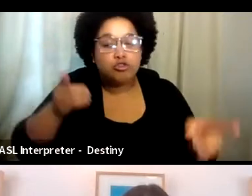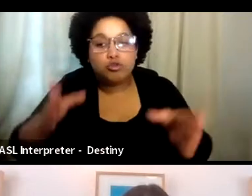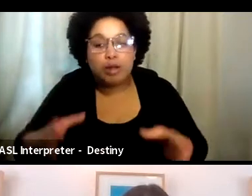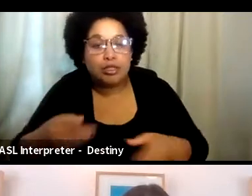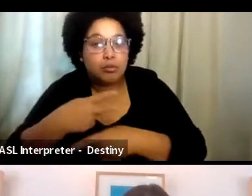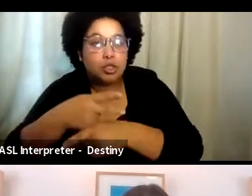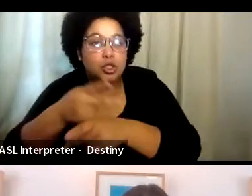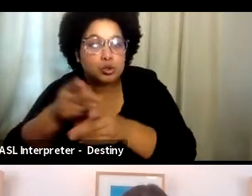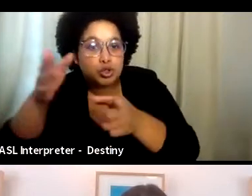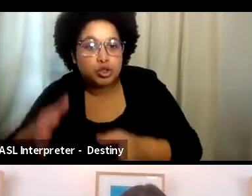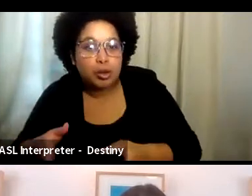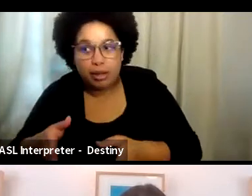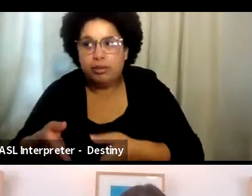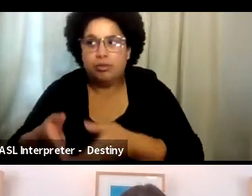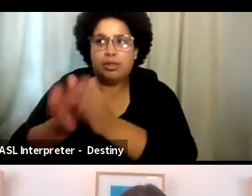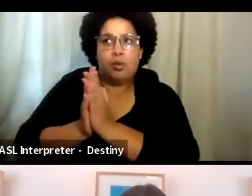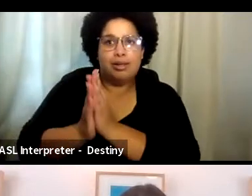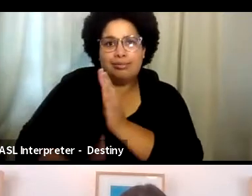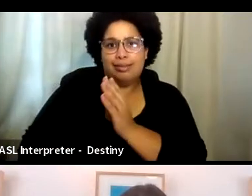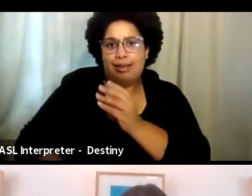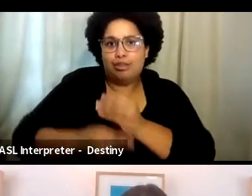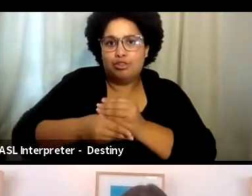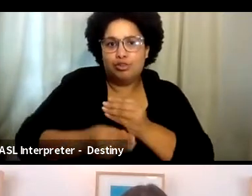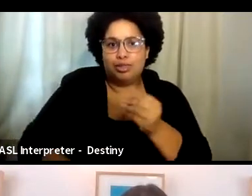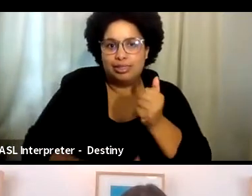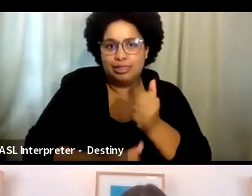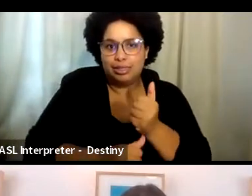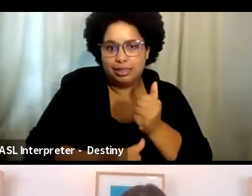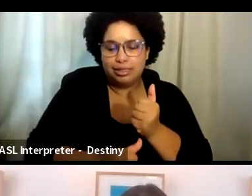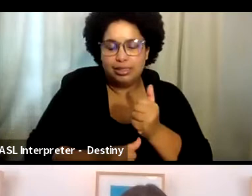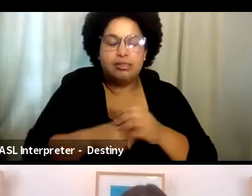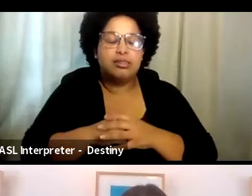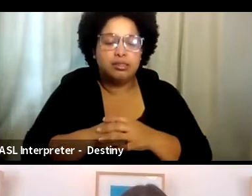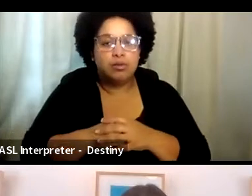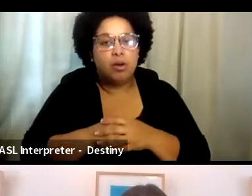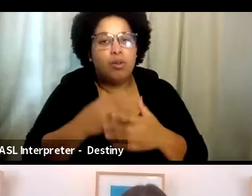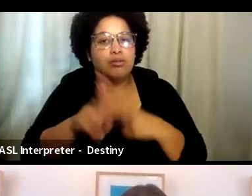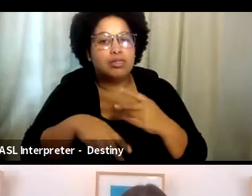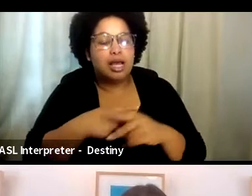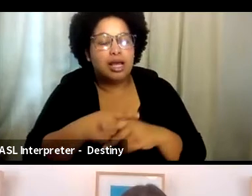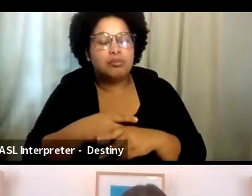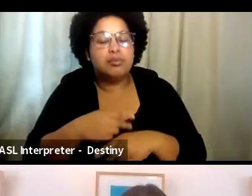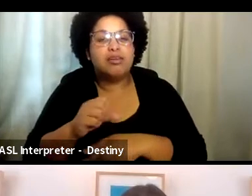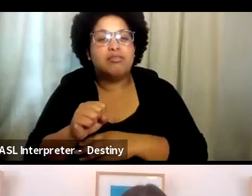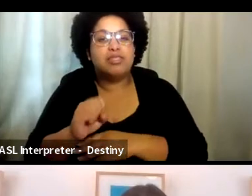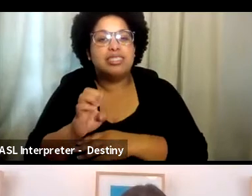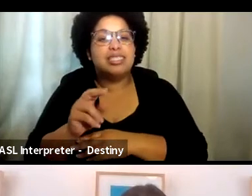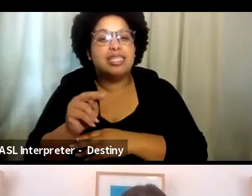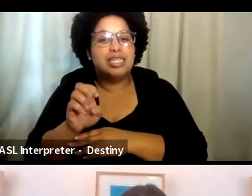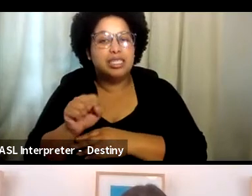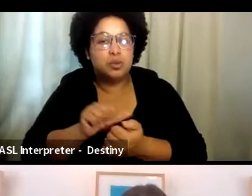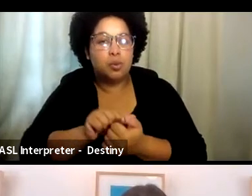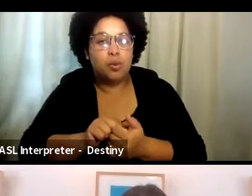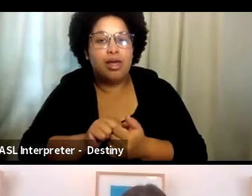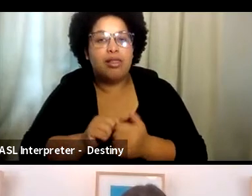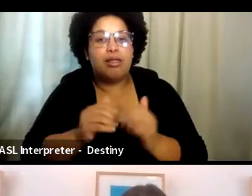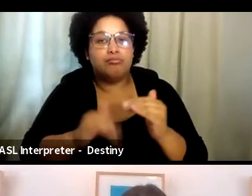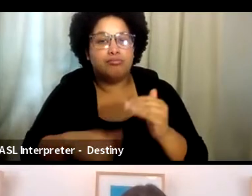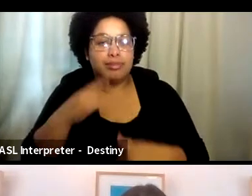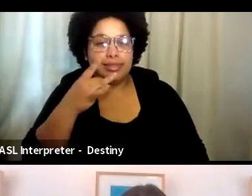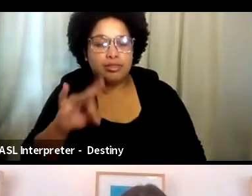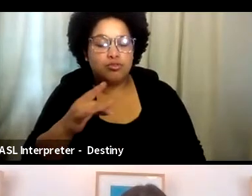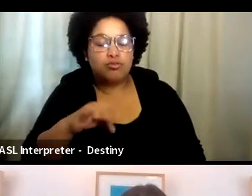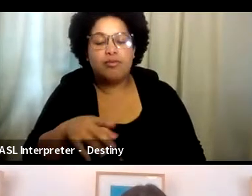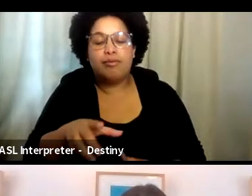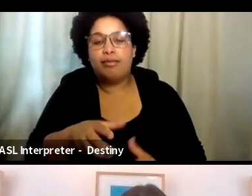the producer might want to request some extra assistance on. So, um, with those scenes with minors, it's the, it's the same thing. They get, uh, a